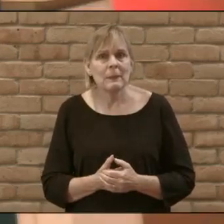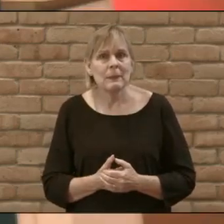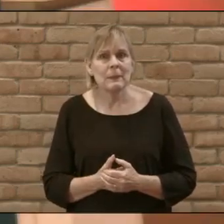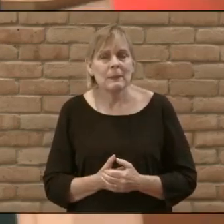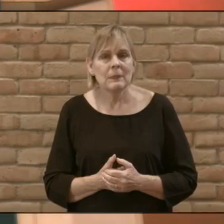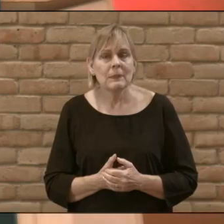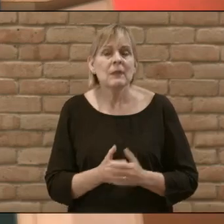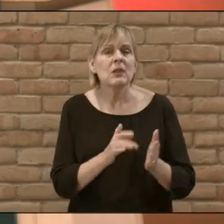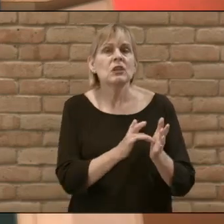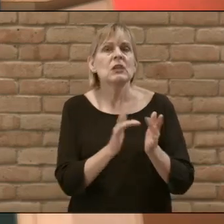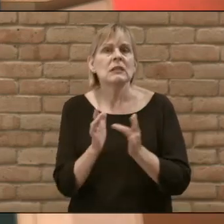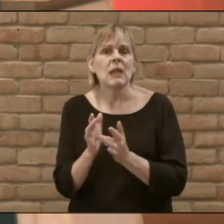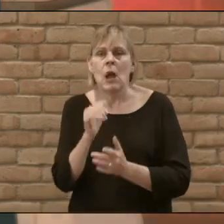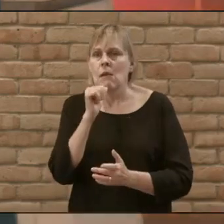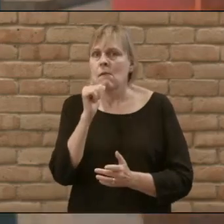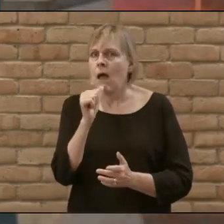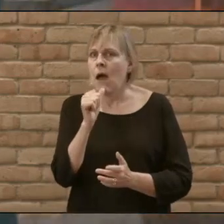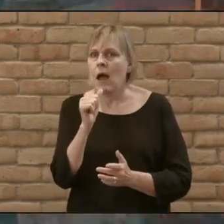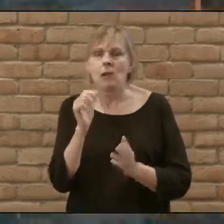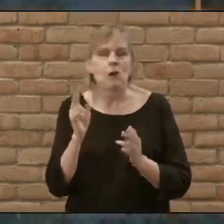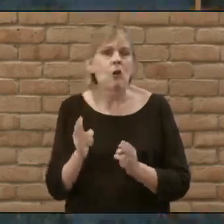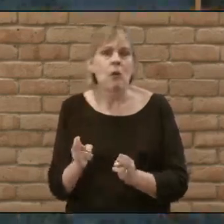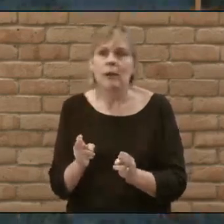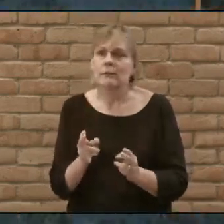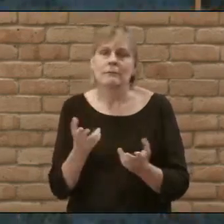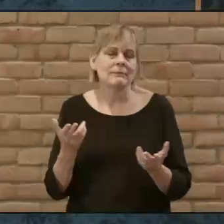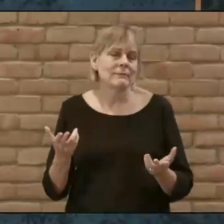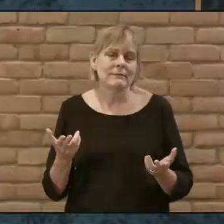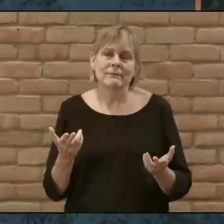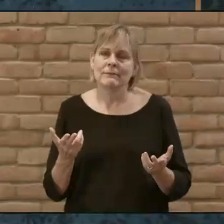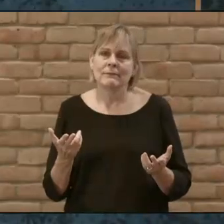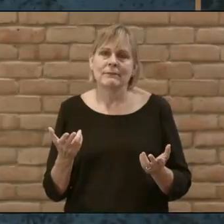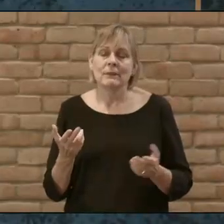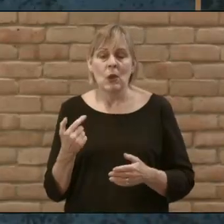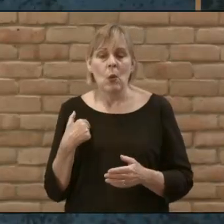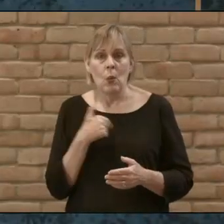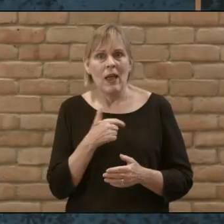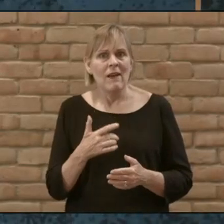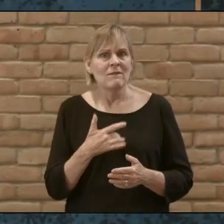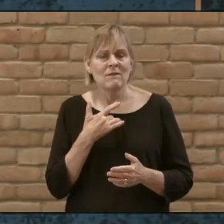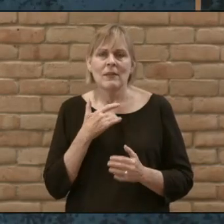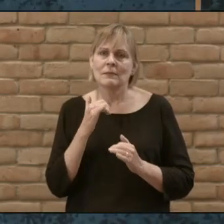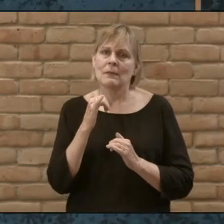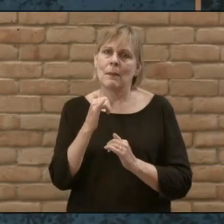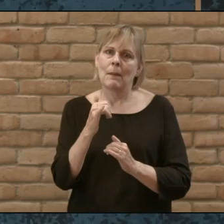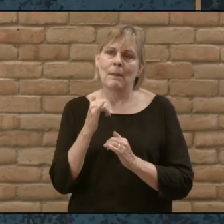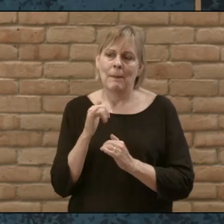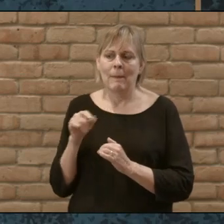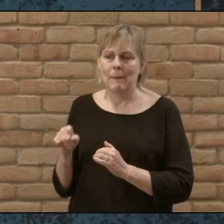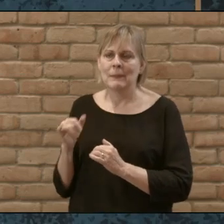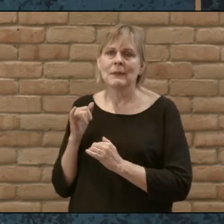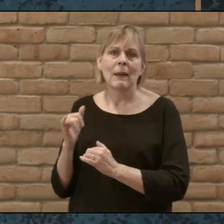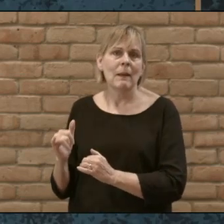Jesus will not be hurried and as a result we often feel exactly like Jairus